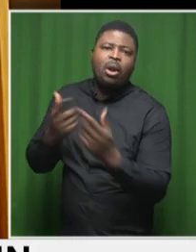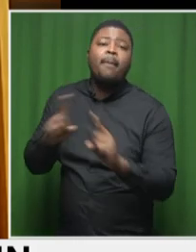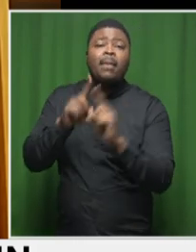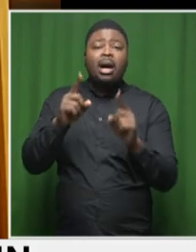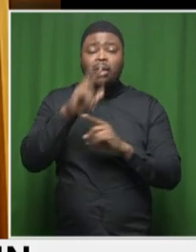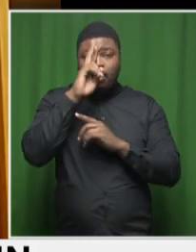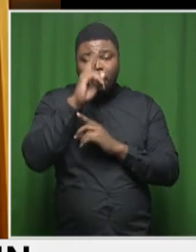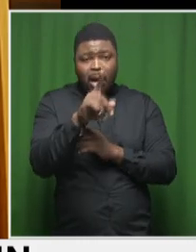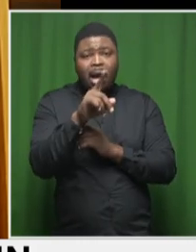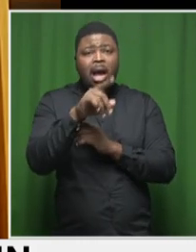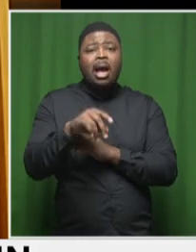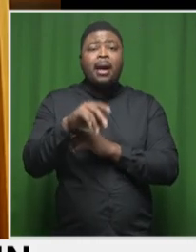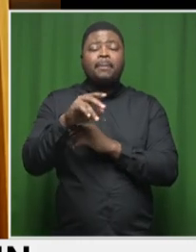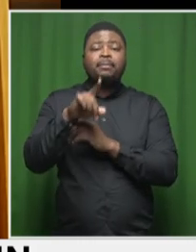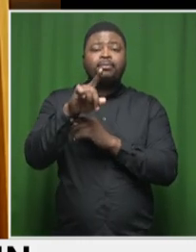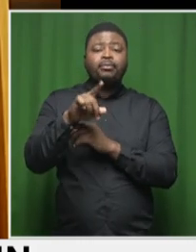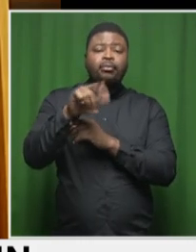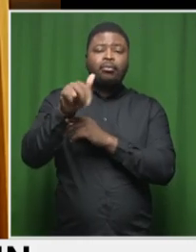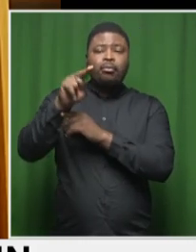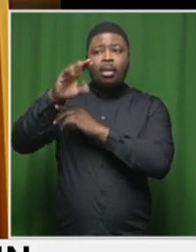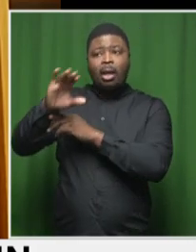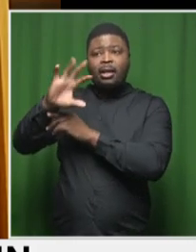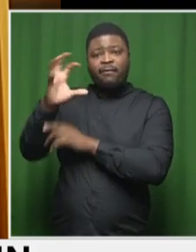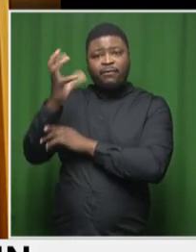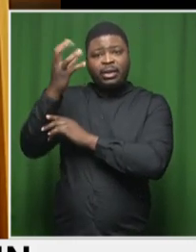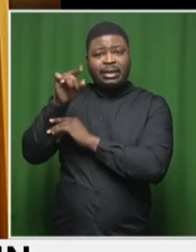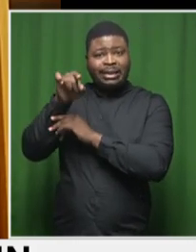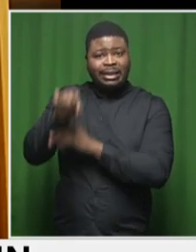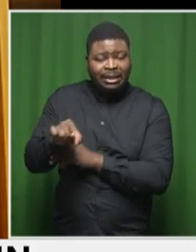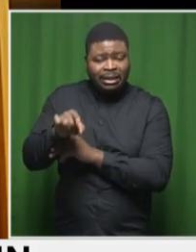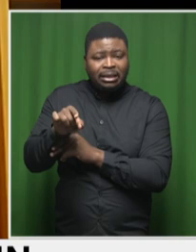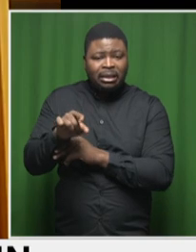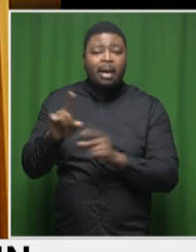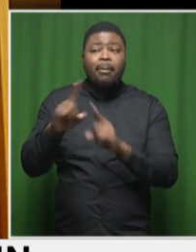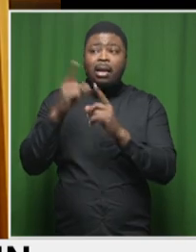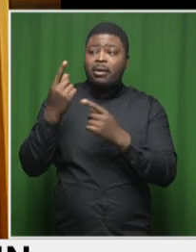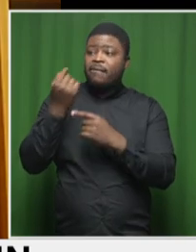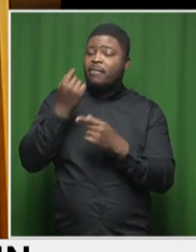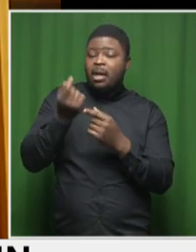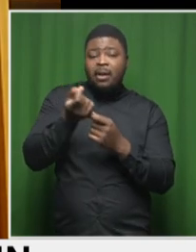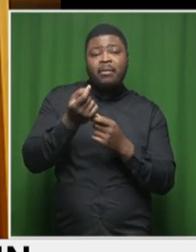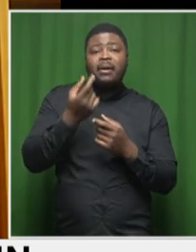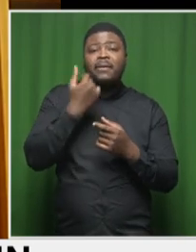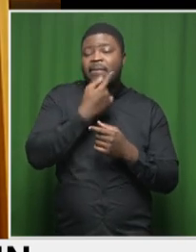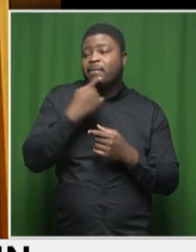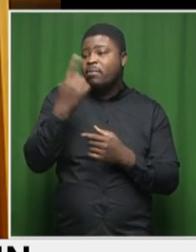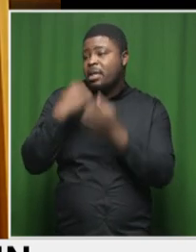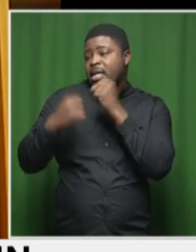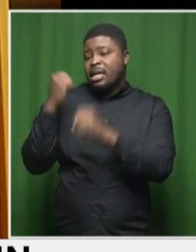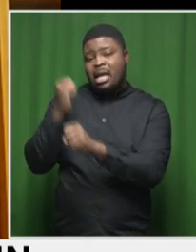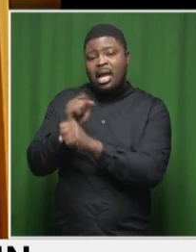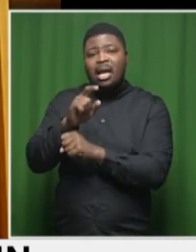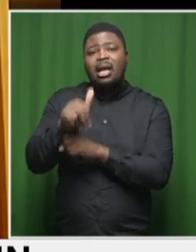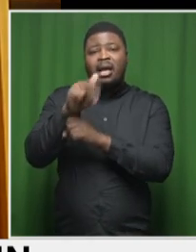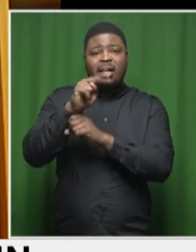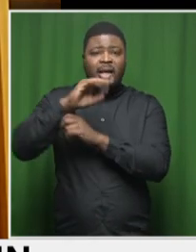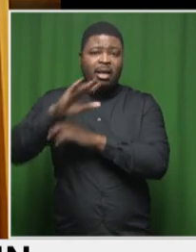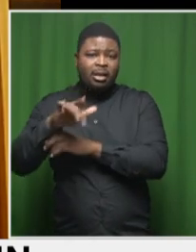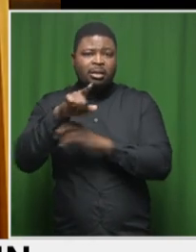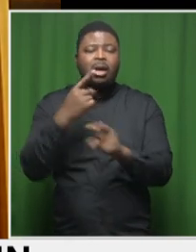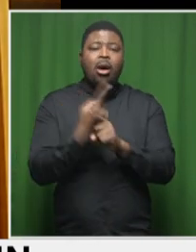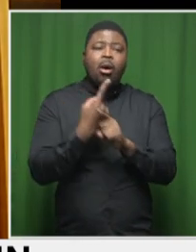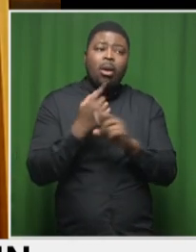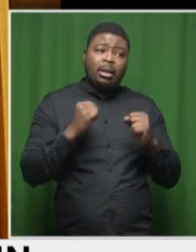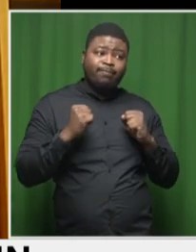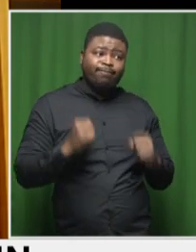look at the electoral support over the past couple of years, you will see that the ANC was also a stronghold